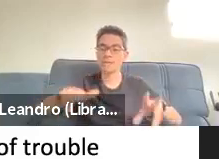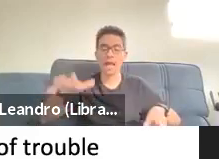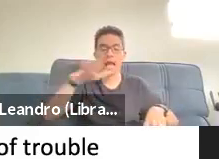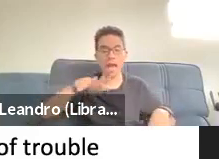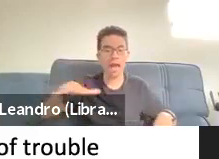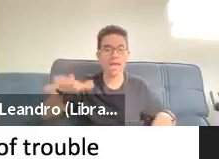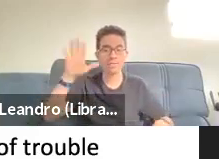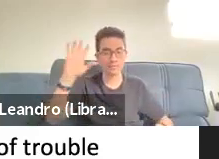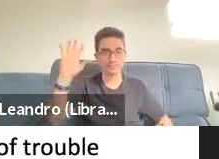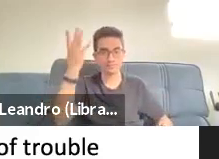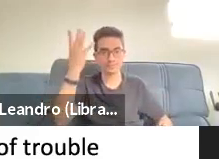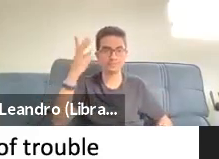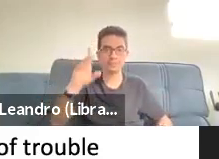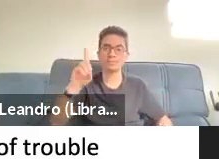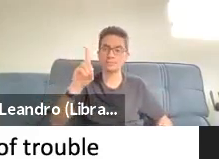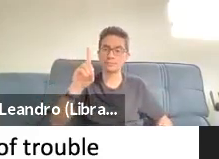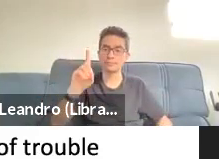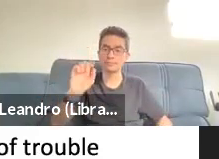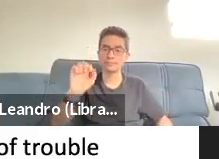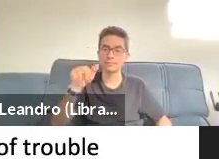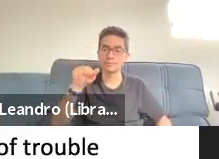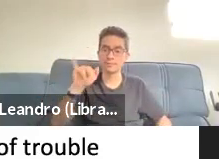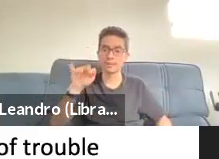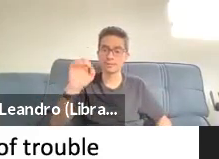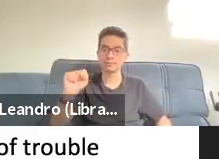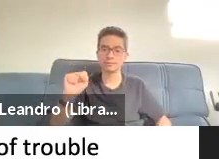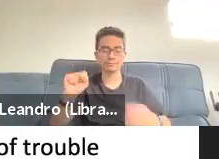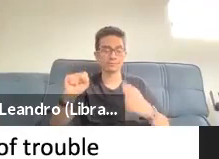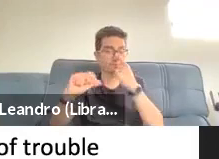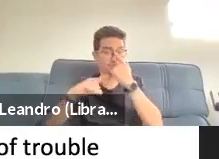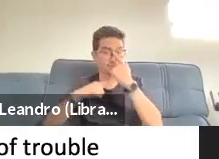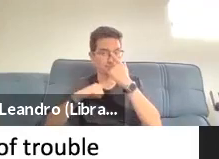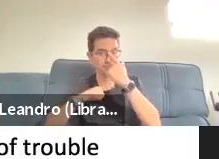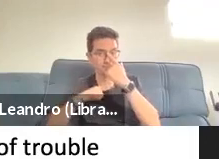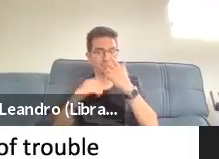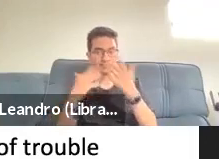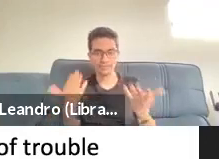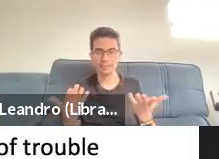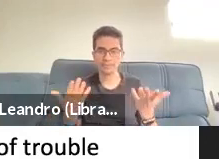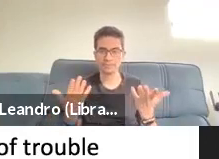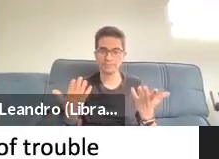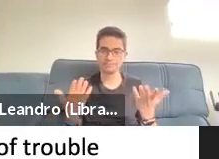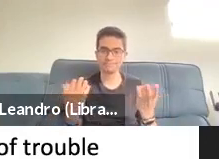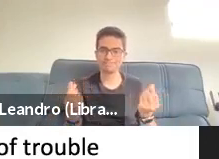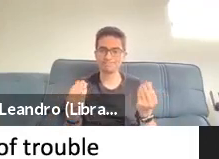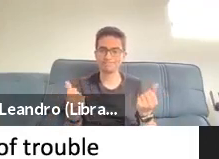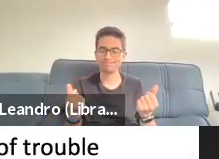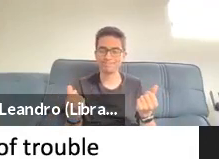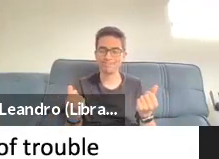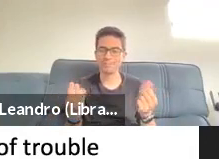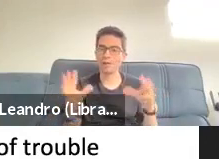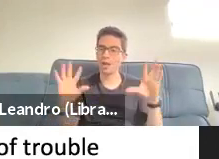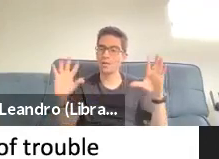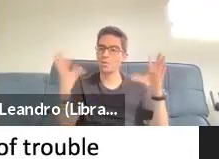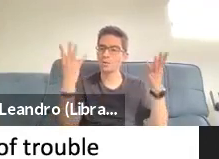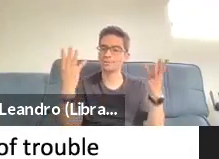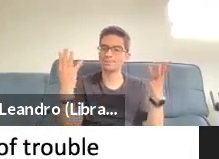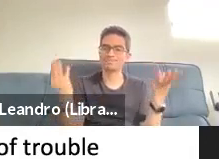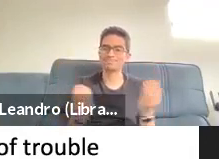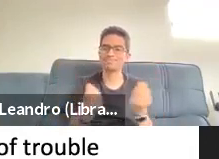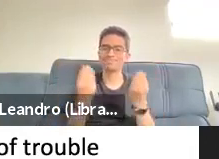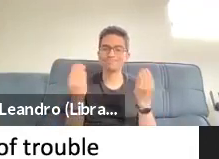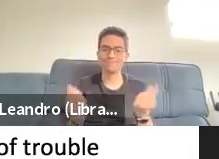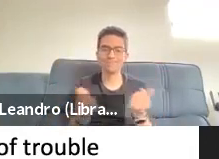shifts in the in broader activities and in use of the IDRs, made strikingly visible the amount of lamination